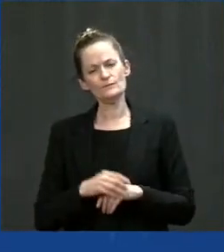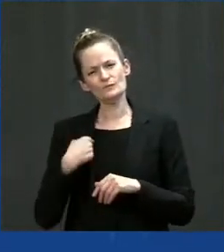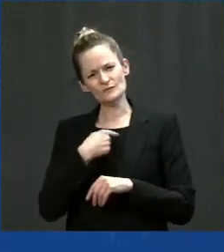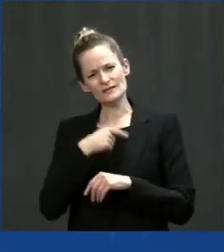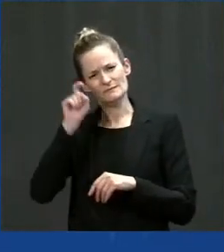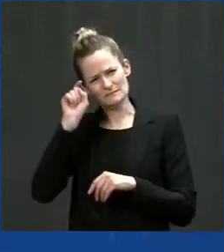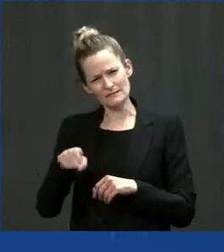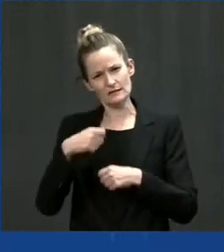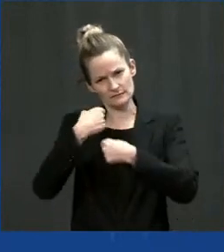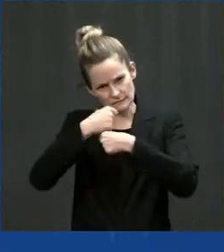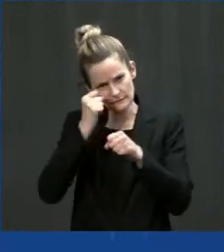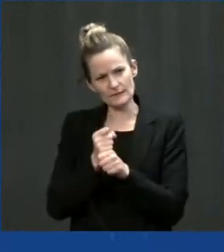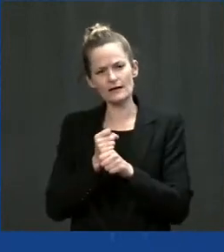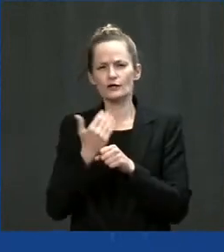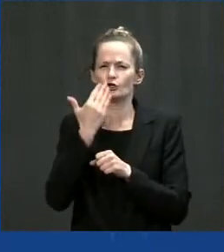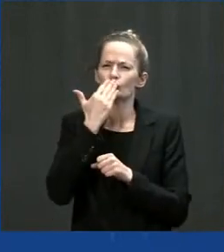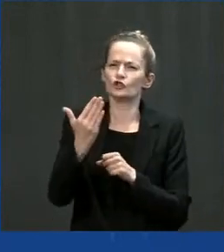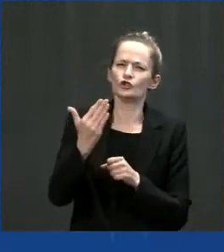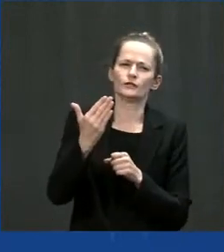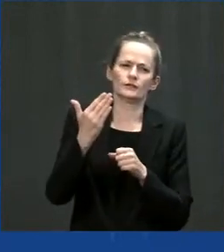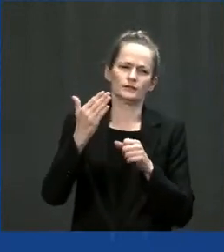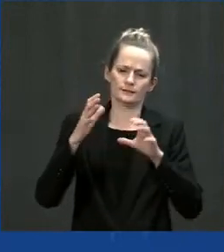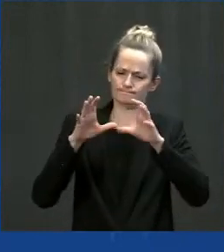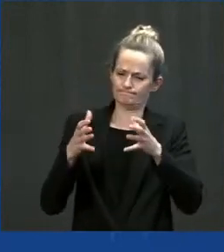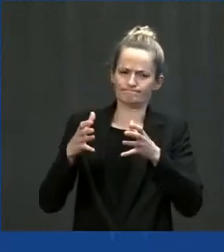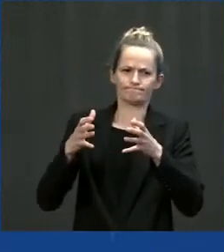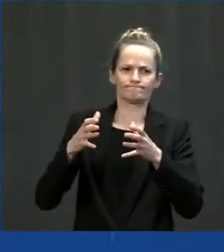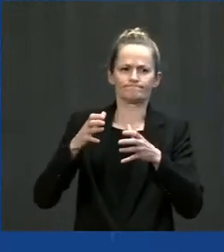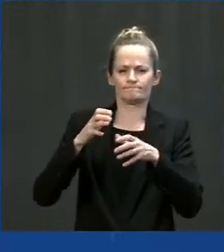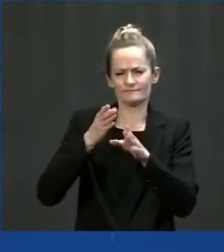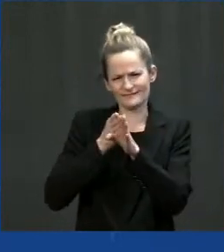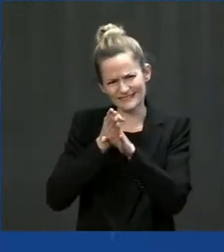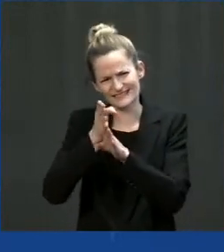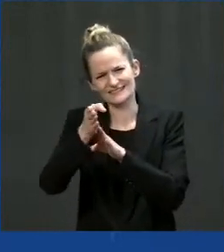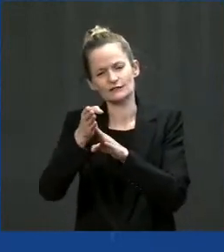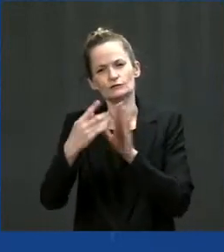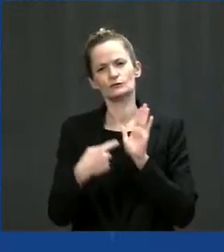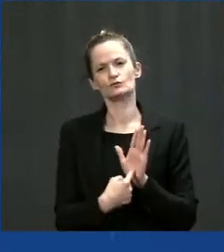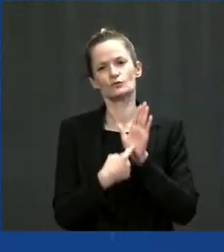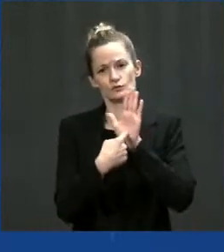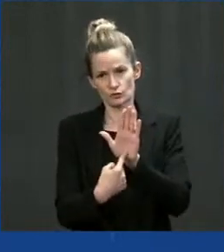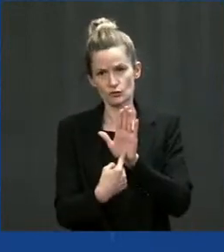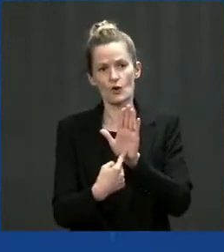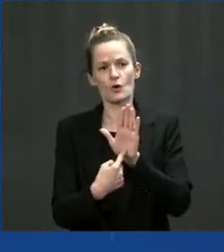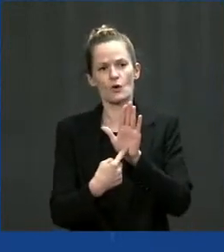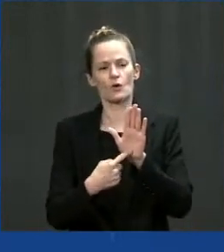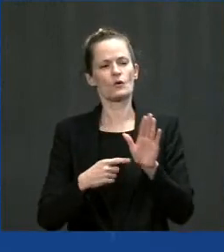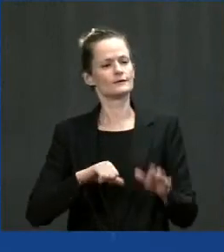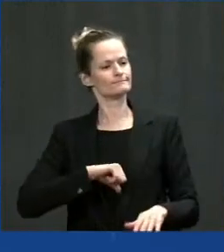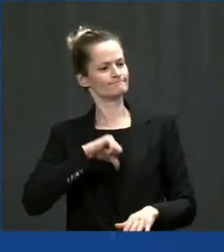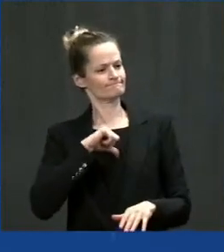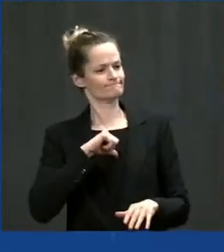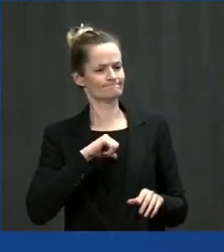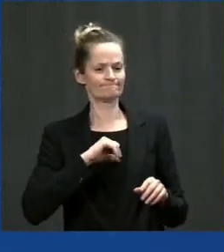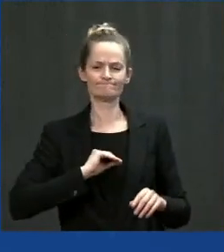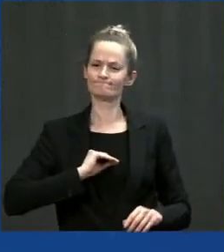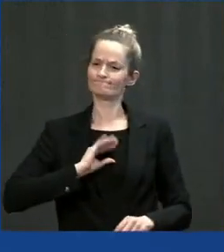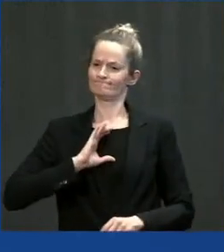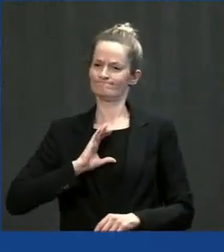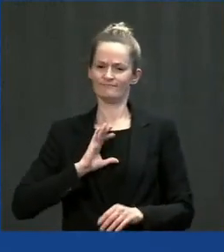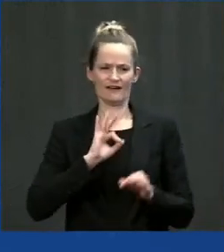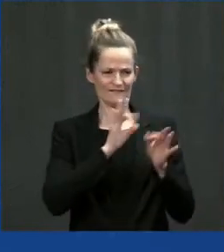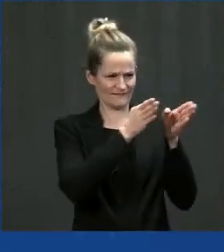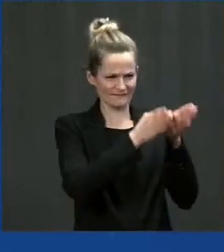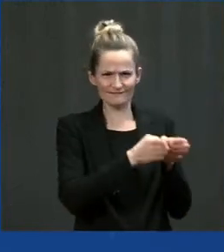economy, an economy which reflects the inherent dignity of every person. To be able to provide safe drinking water,